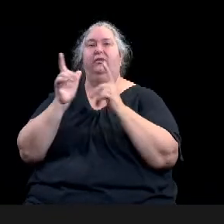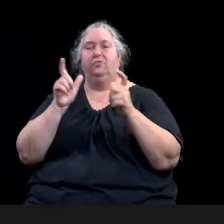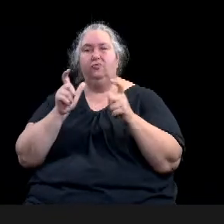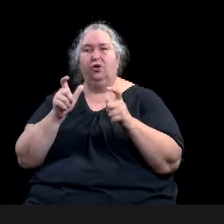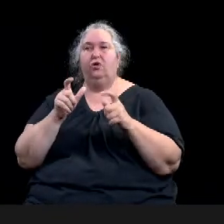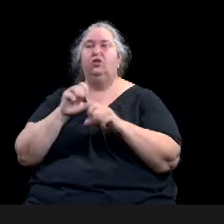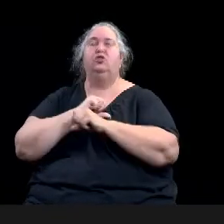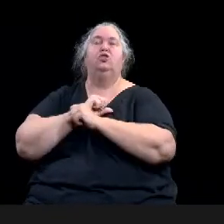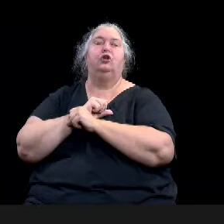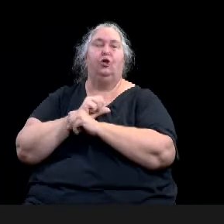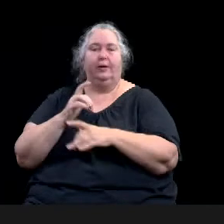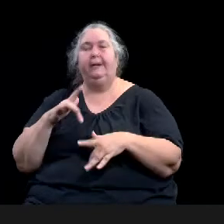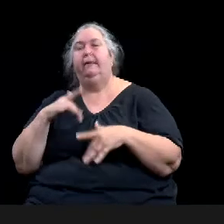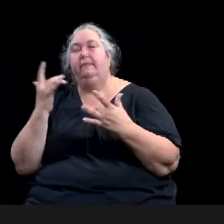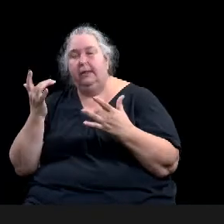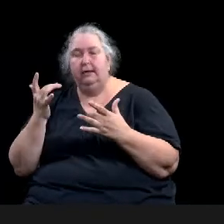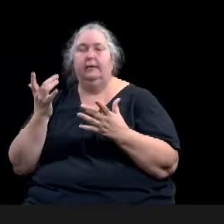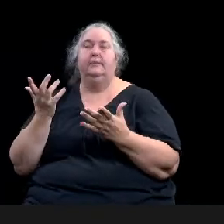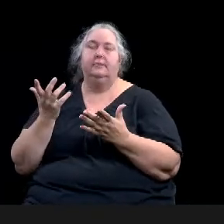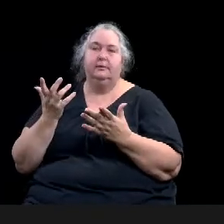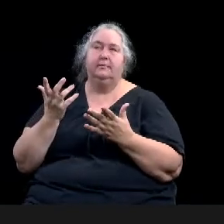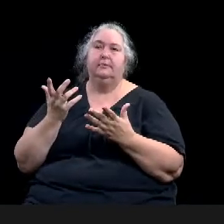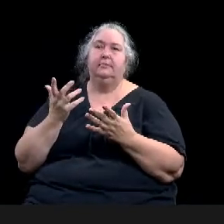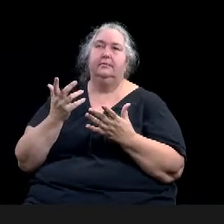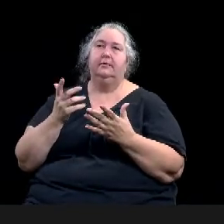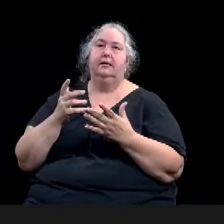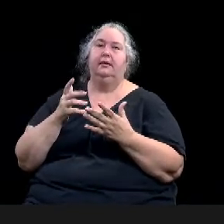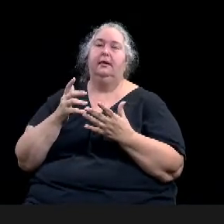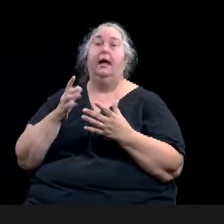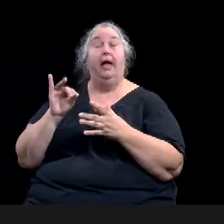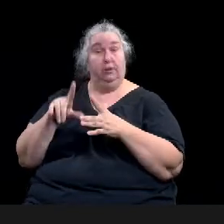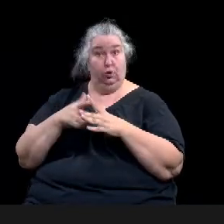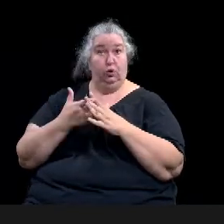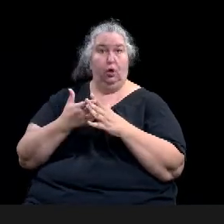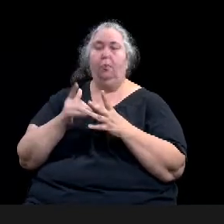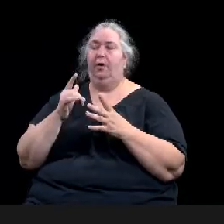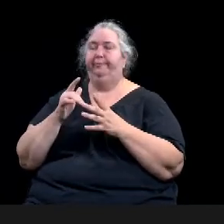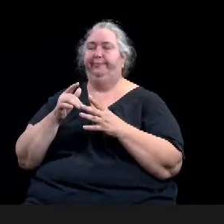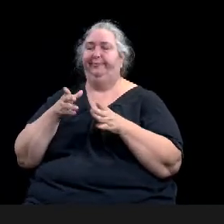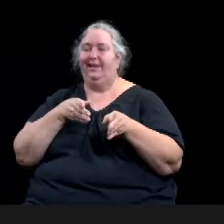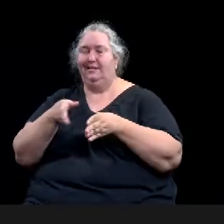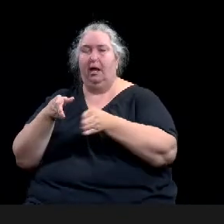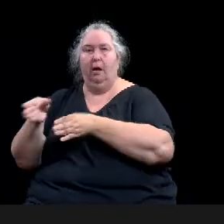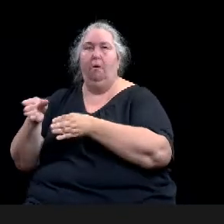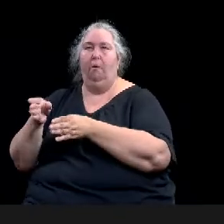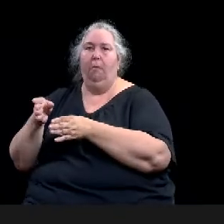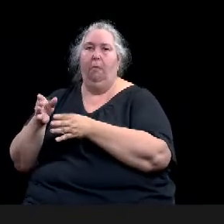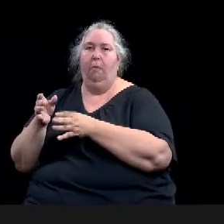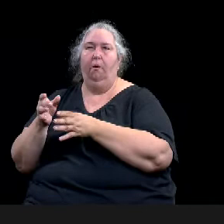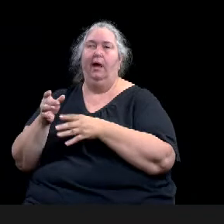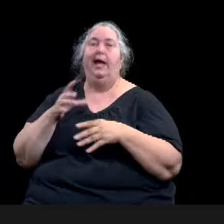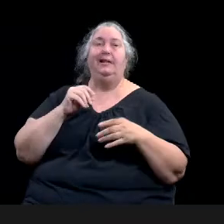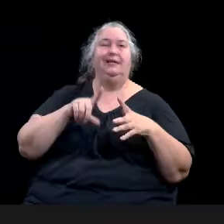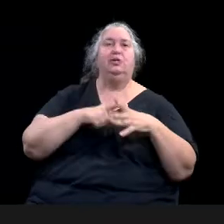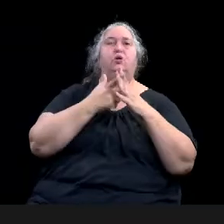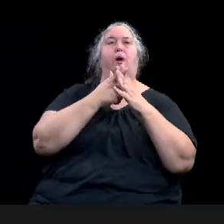some startup funds, and they wanted, uh, funding for, like, printing materials, food, or other meeting supply